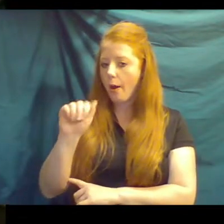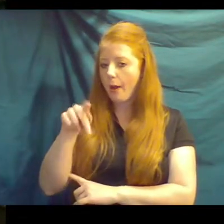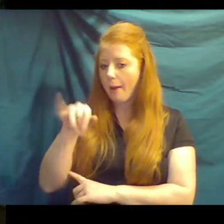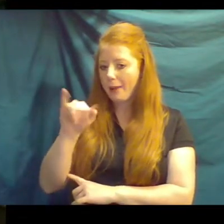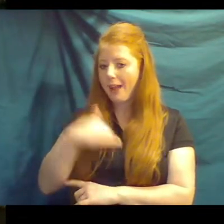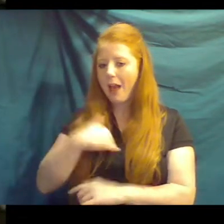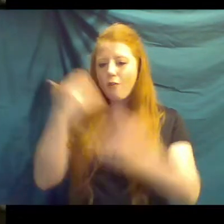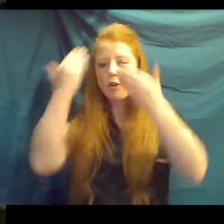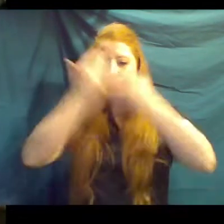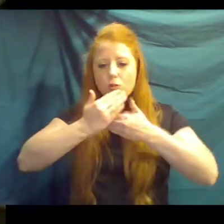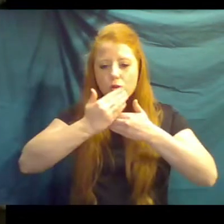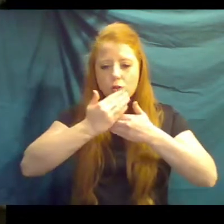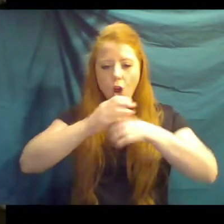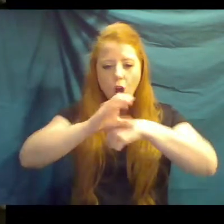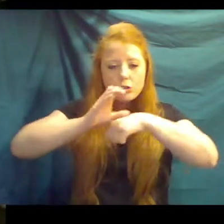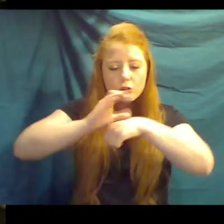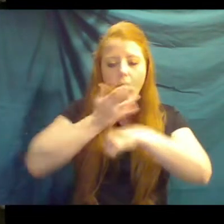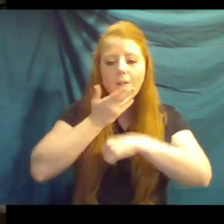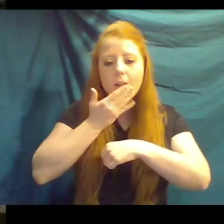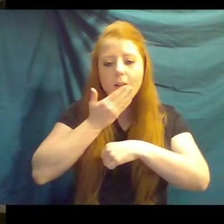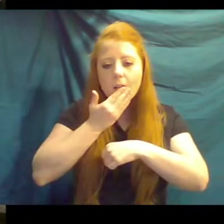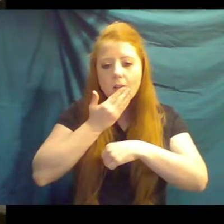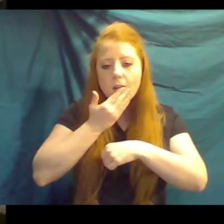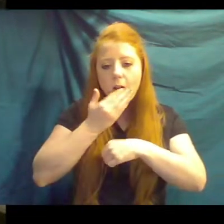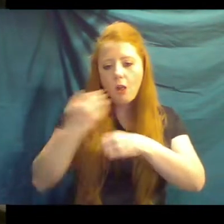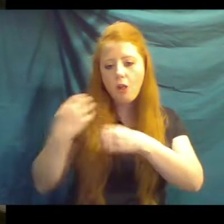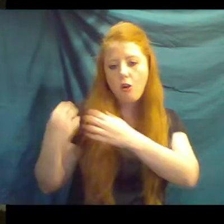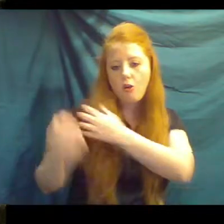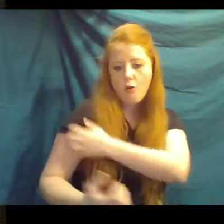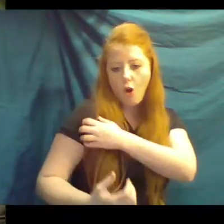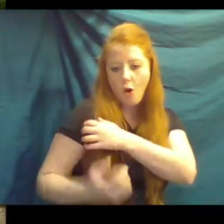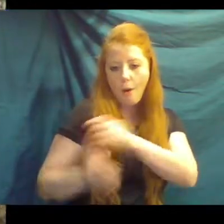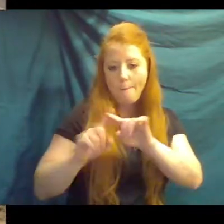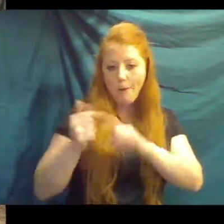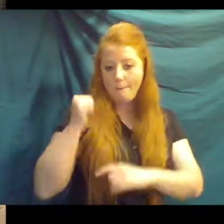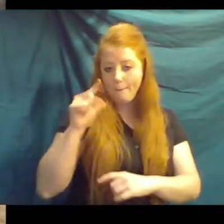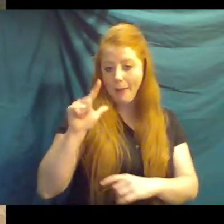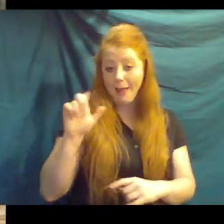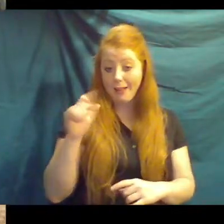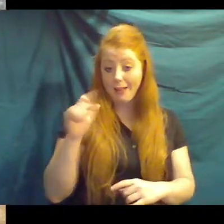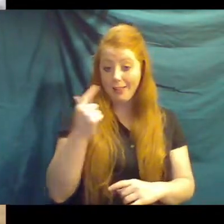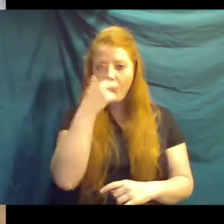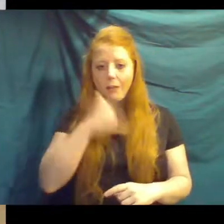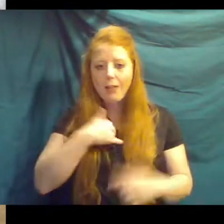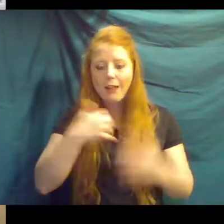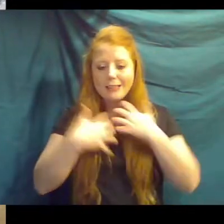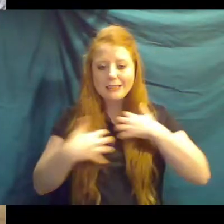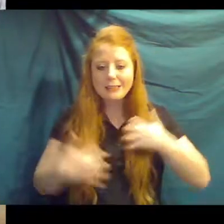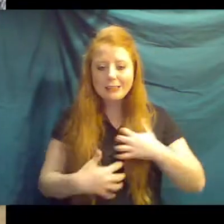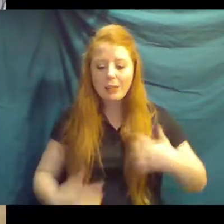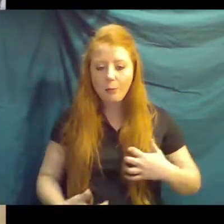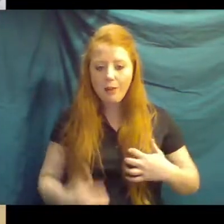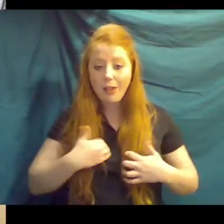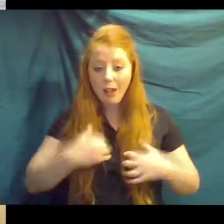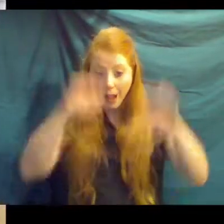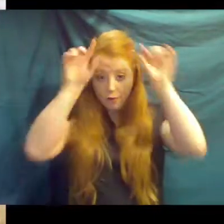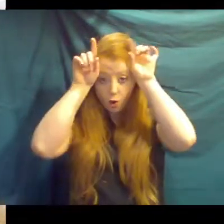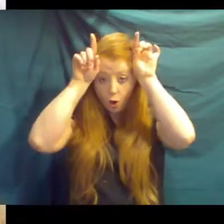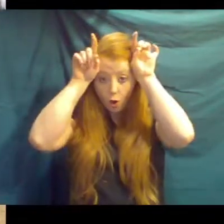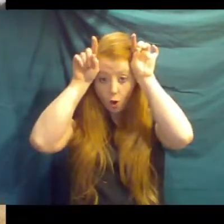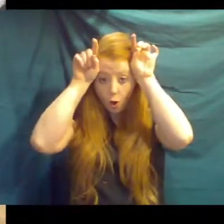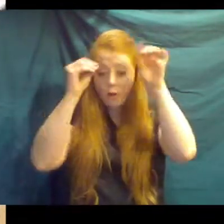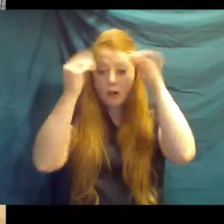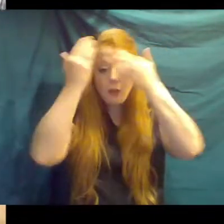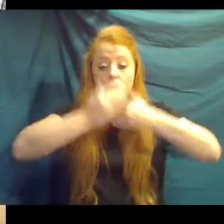colored fur and they have the back legs of a zebra. They also have kind of the cones on their heads that these guys have along with that dark purple